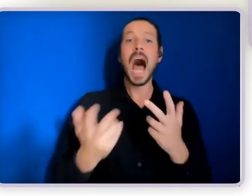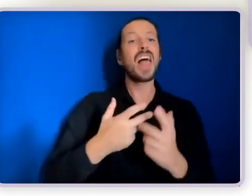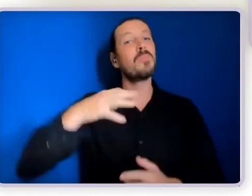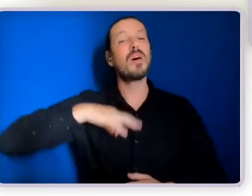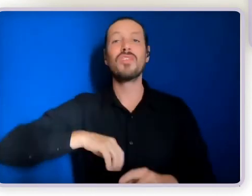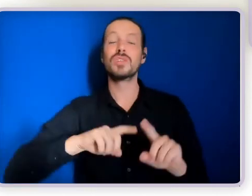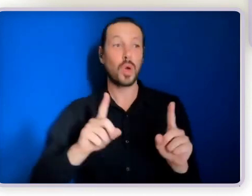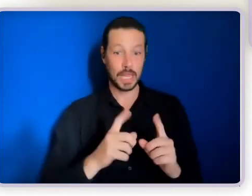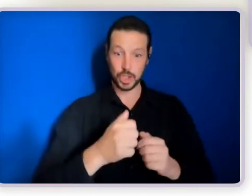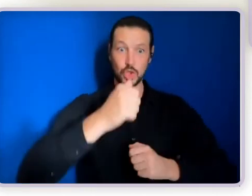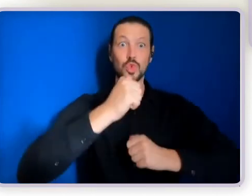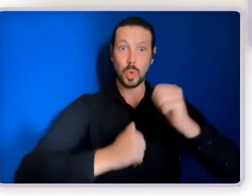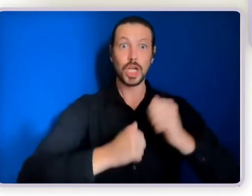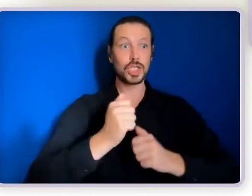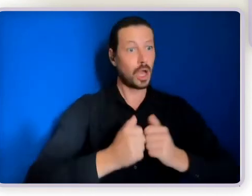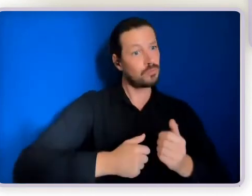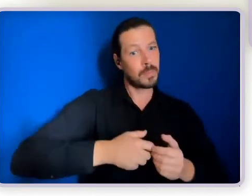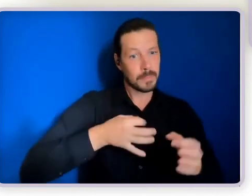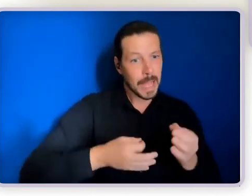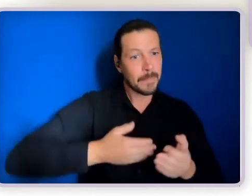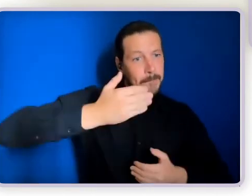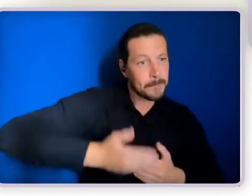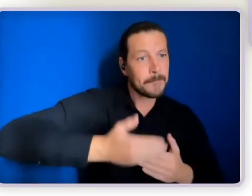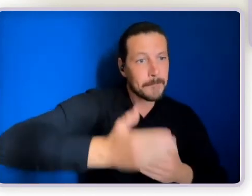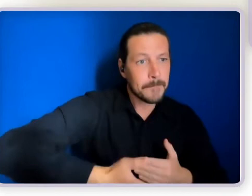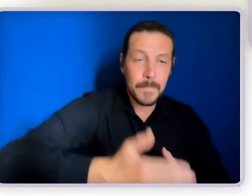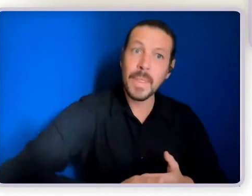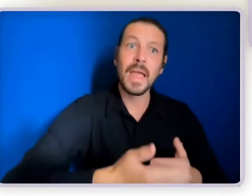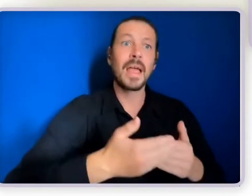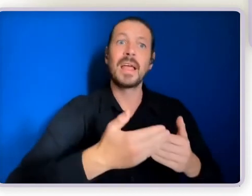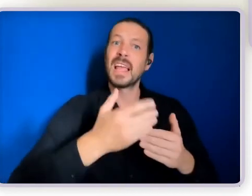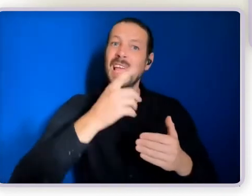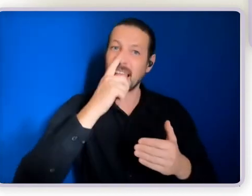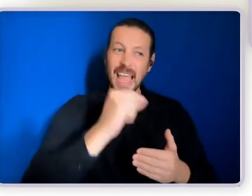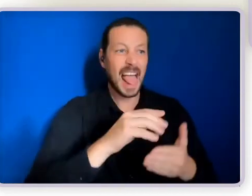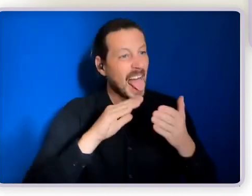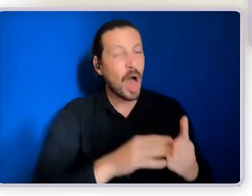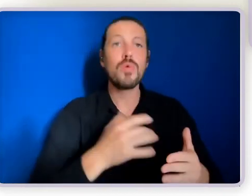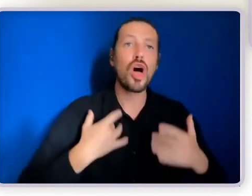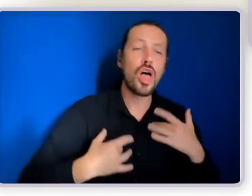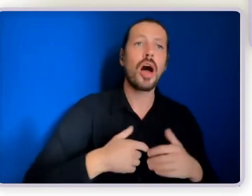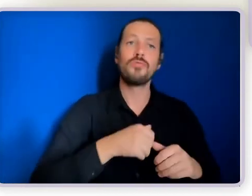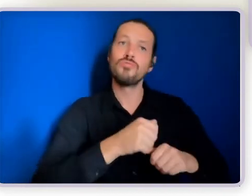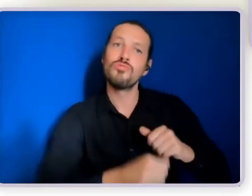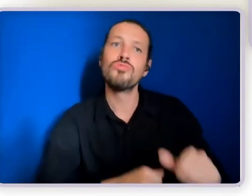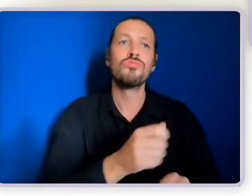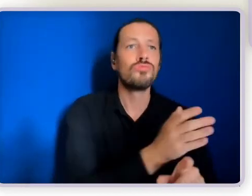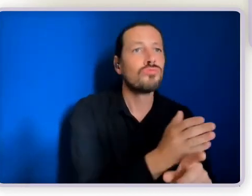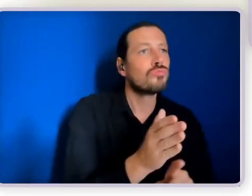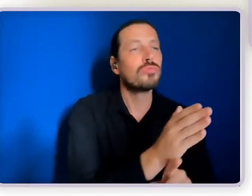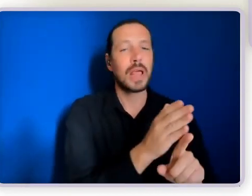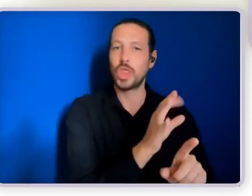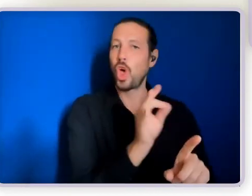hold a vision for an inclusive life for somebody and help keep people on track that's been one of the powerful benefits